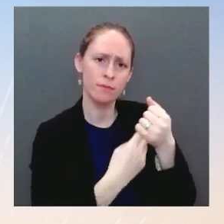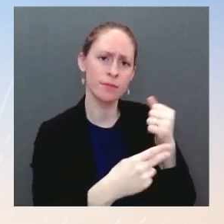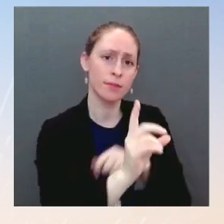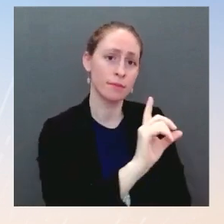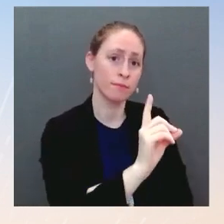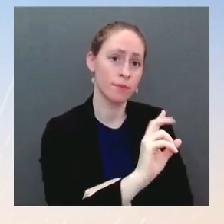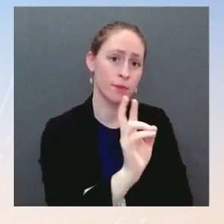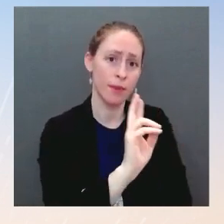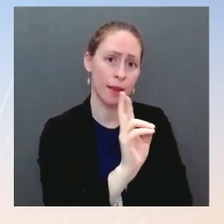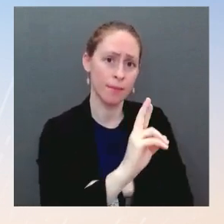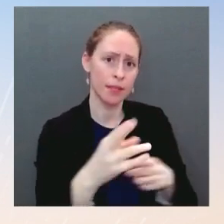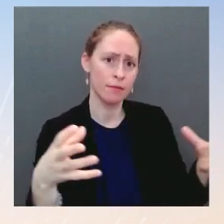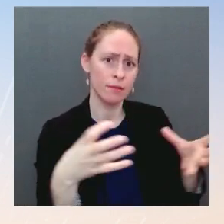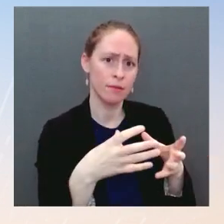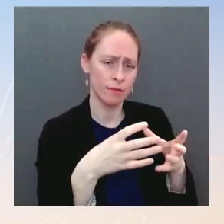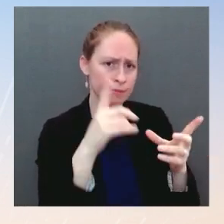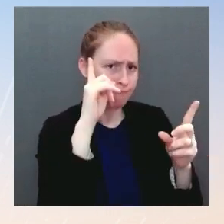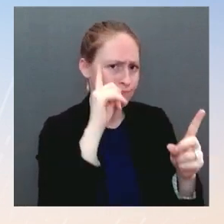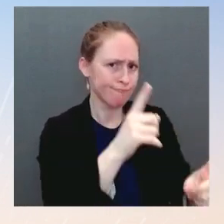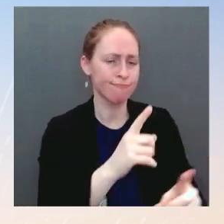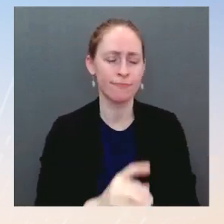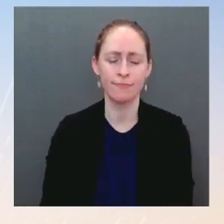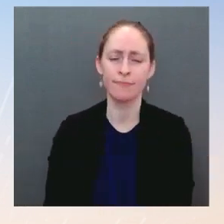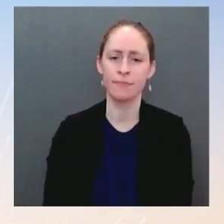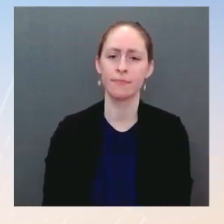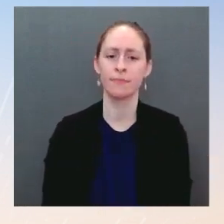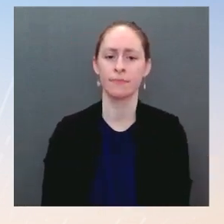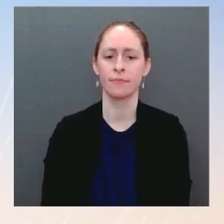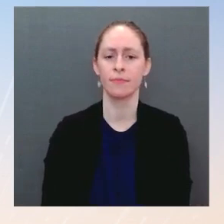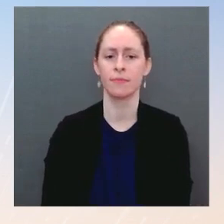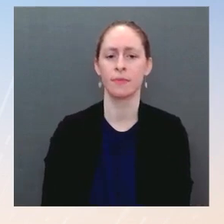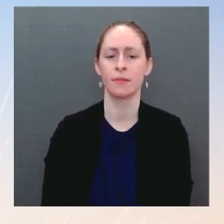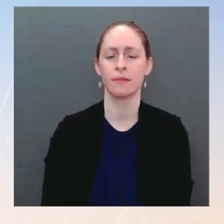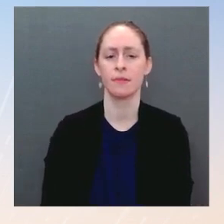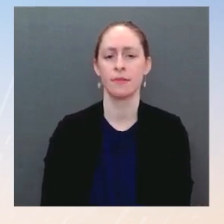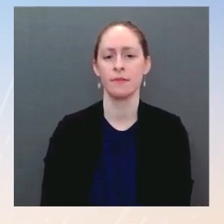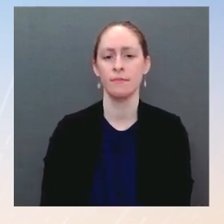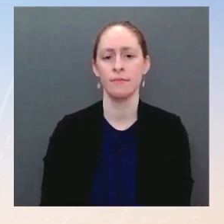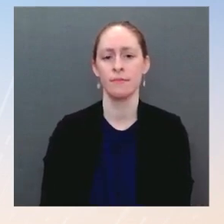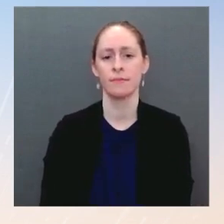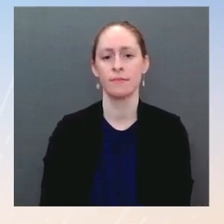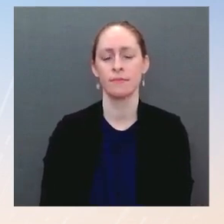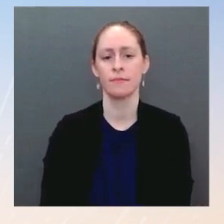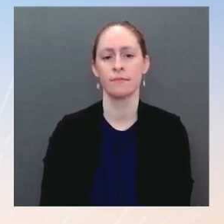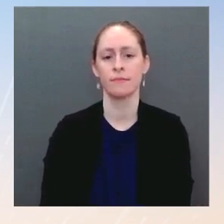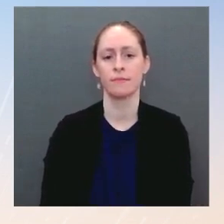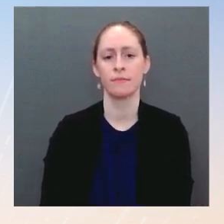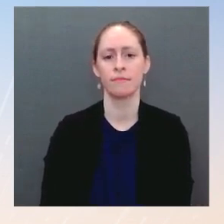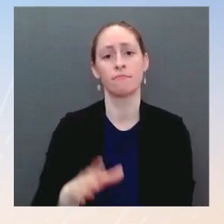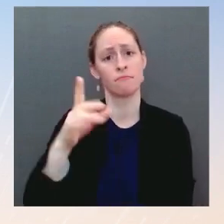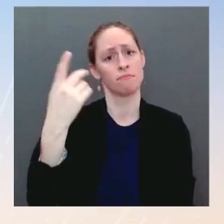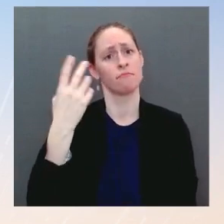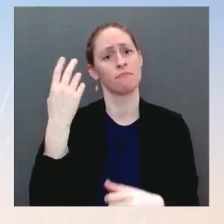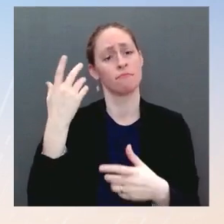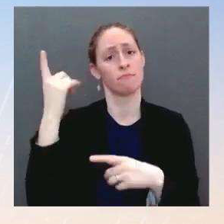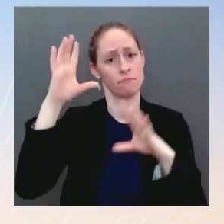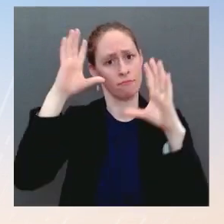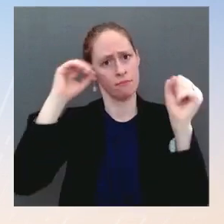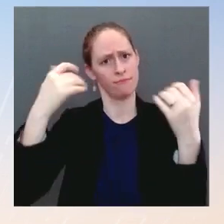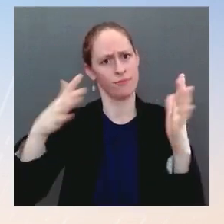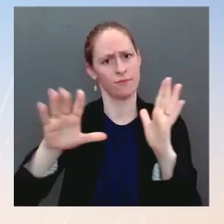you heard him say this, that is why I think he wanted to convey very clearly that this will be a rigorous process, that he